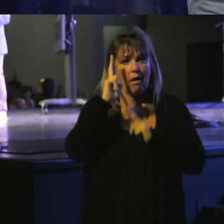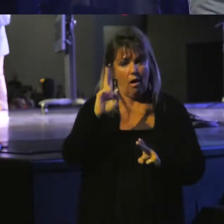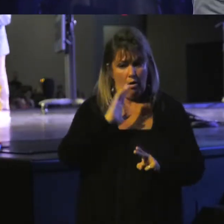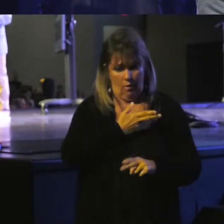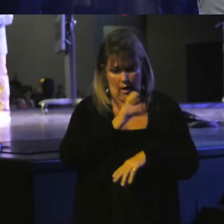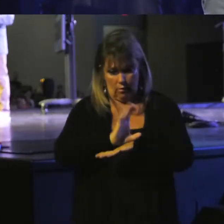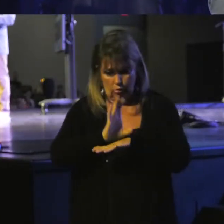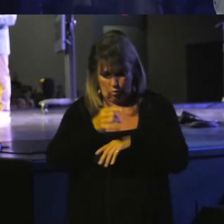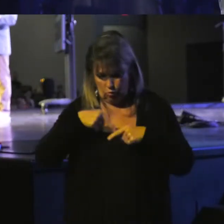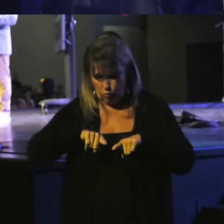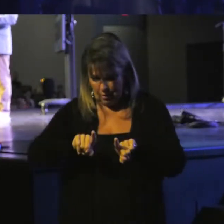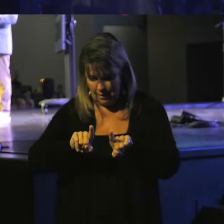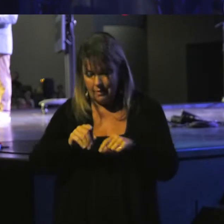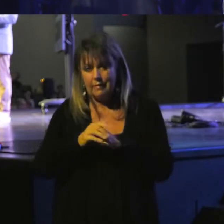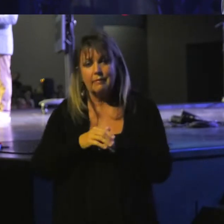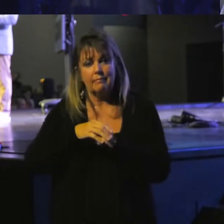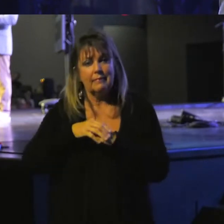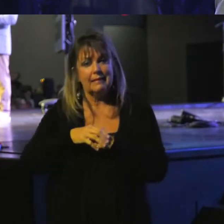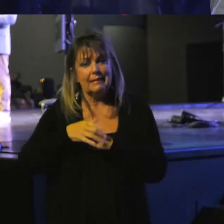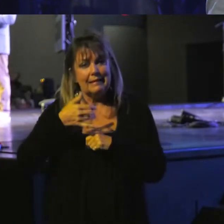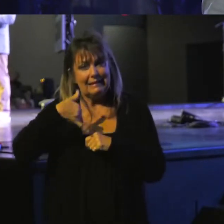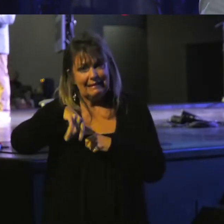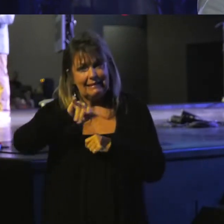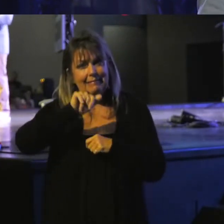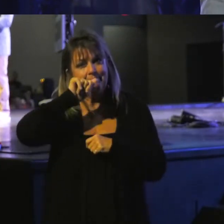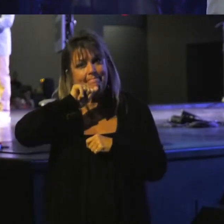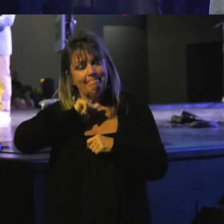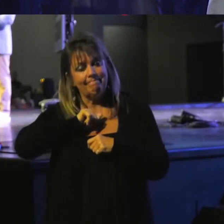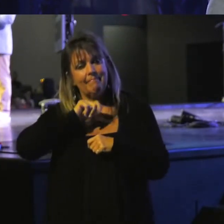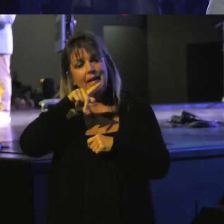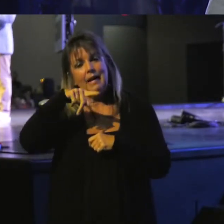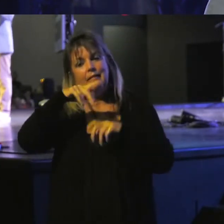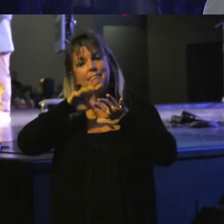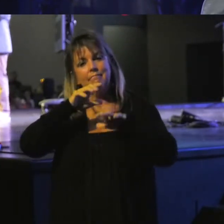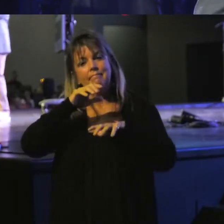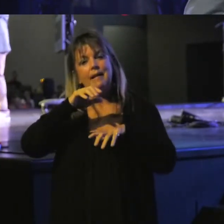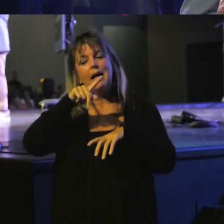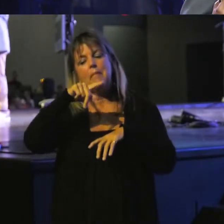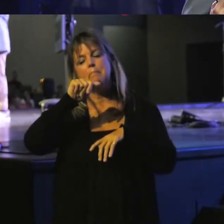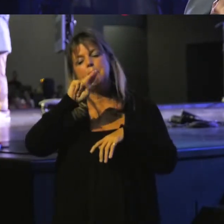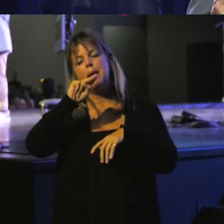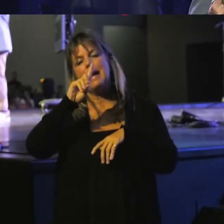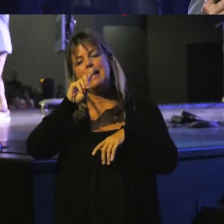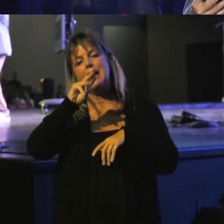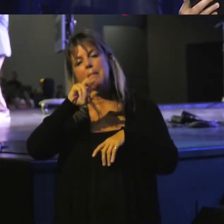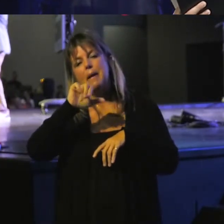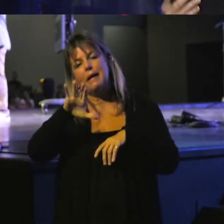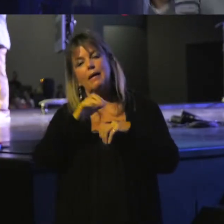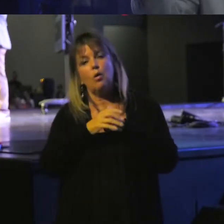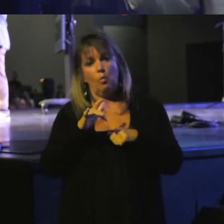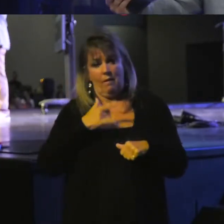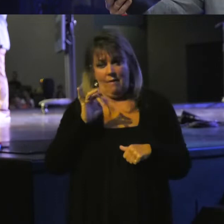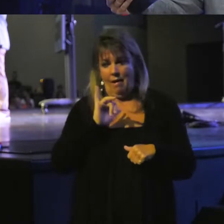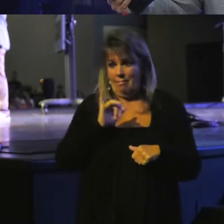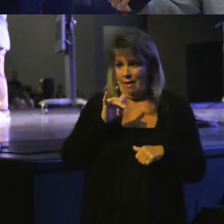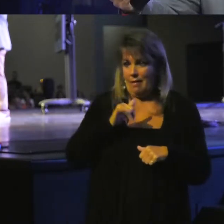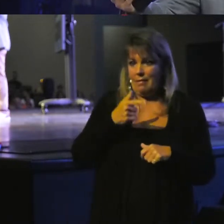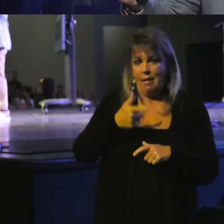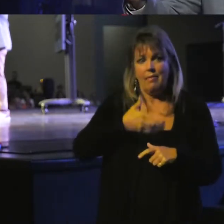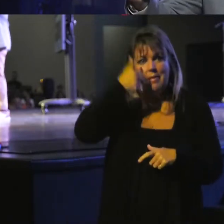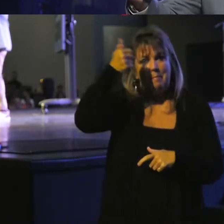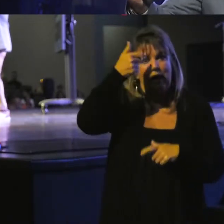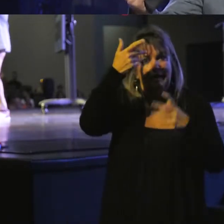and we're still enduring, pandemic. We felt like the best decision was to let every family